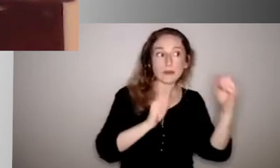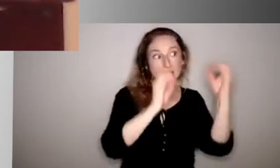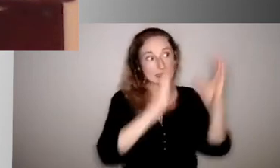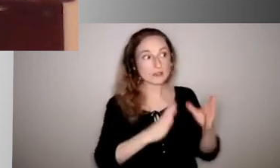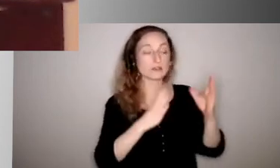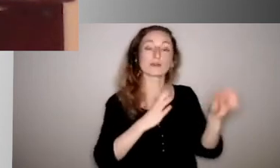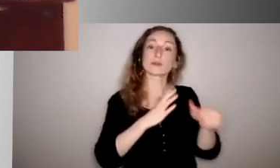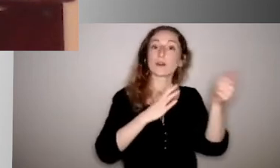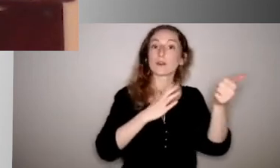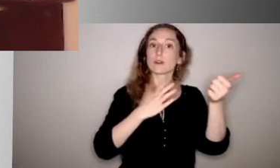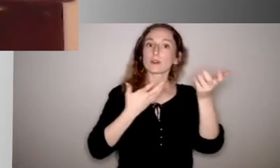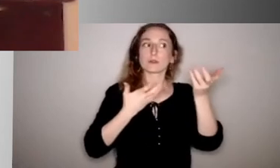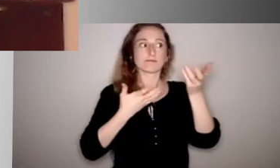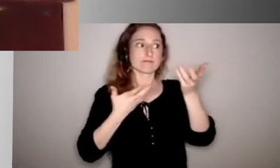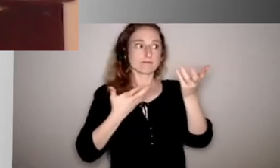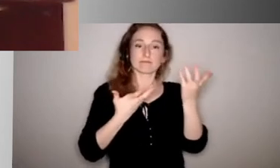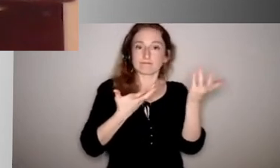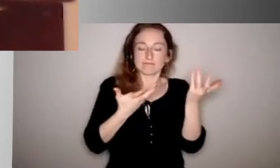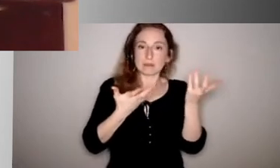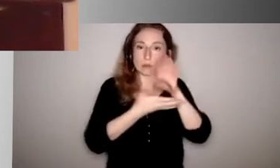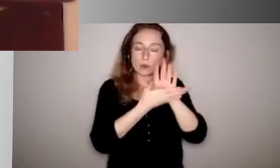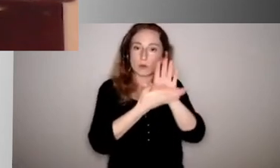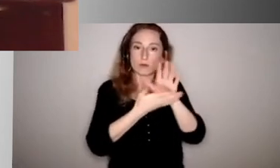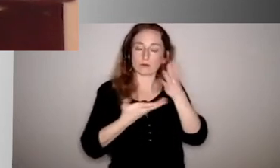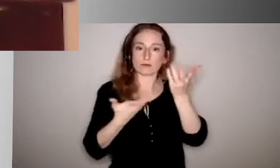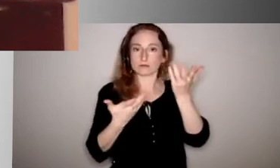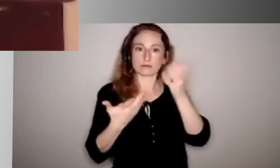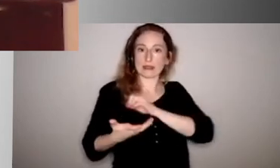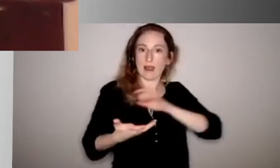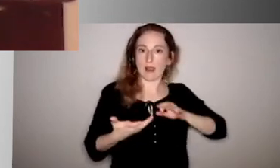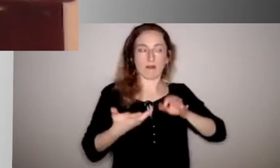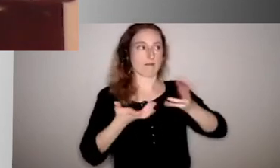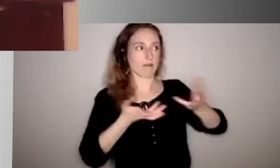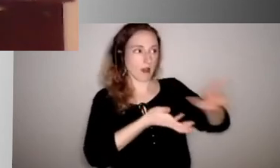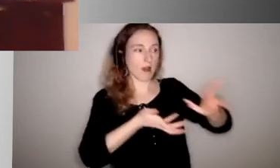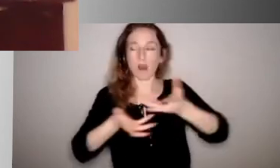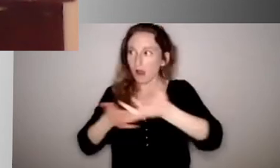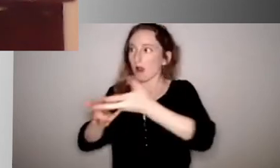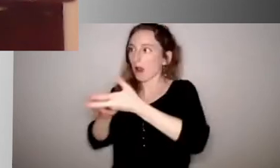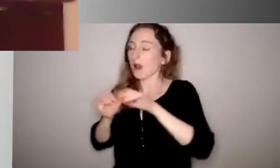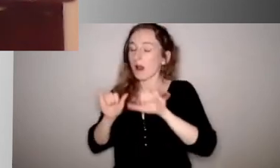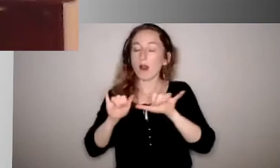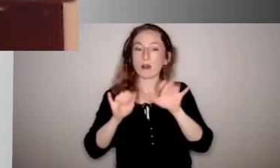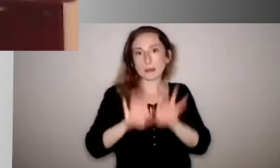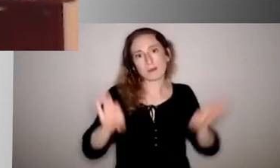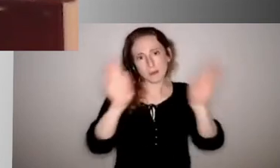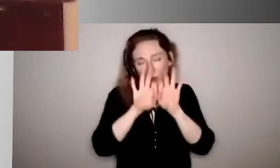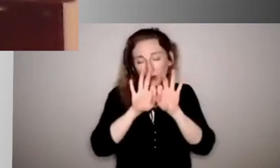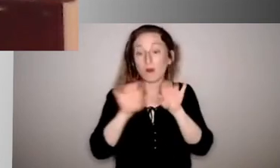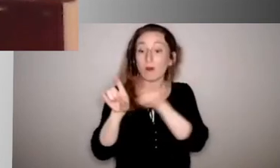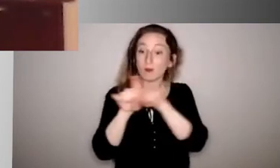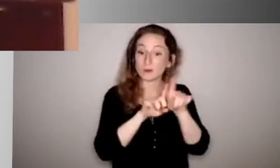team members, but just doing so from a distance. And one of the things I think that we've learned most recently is we really need to promote